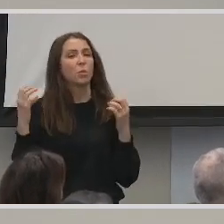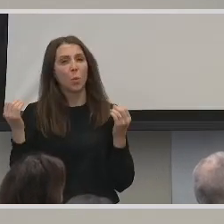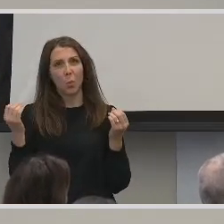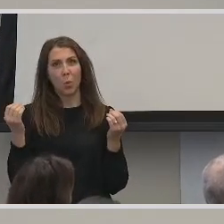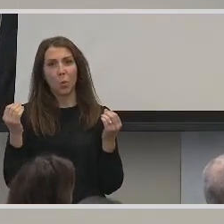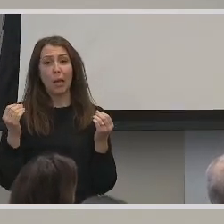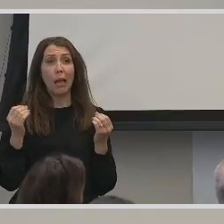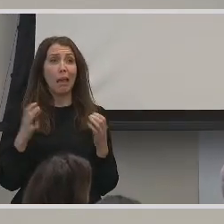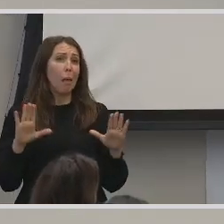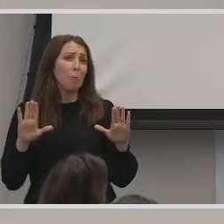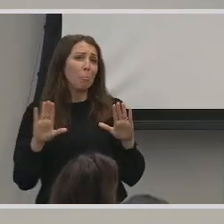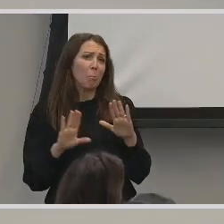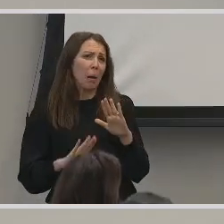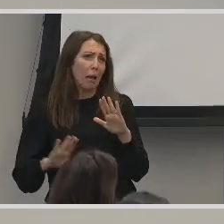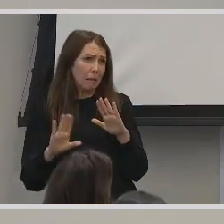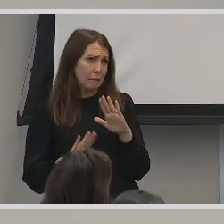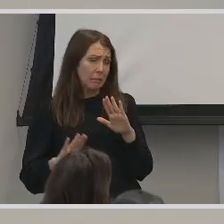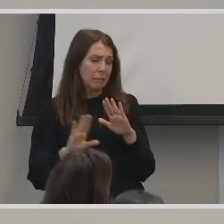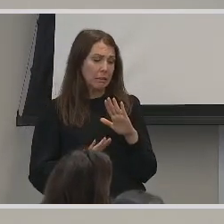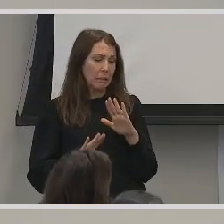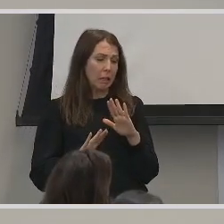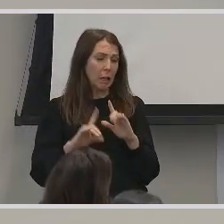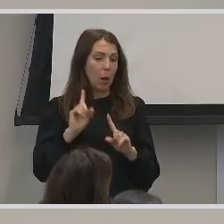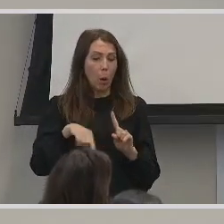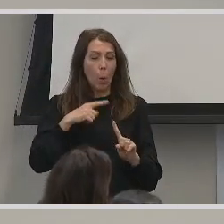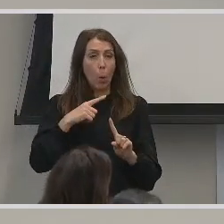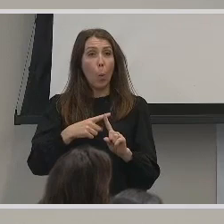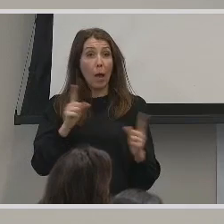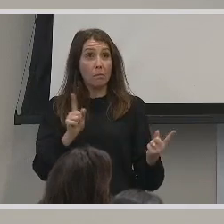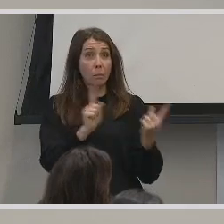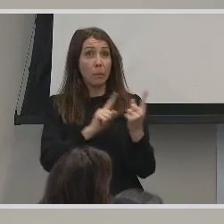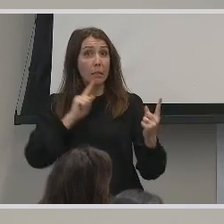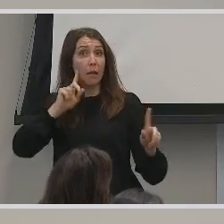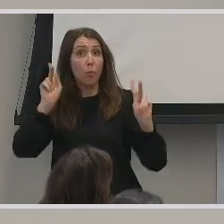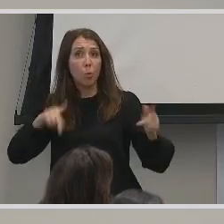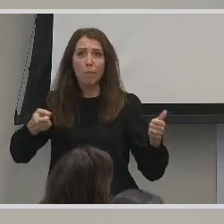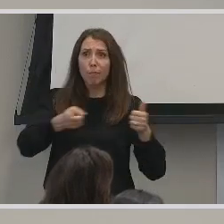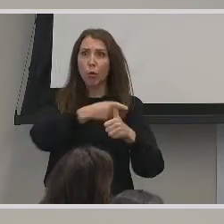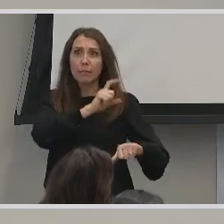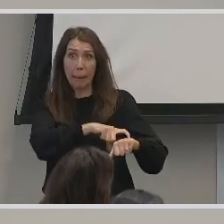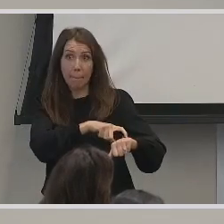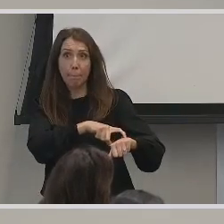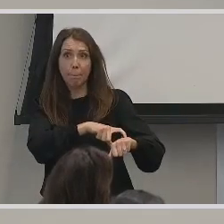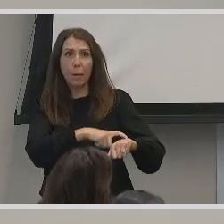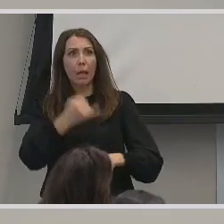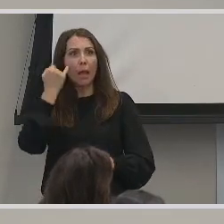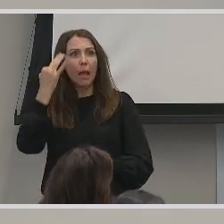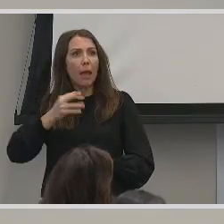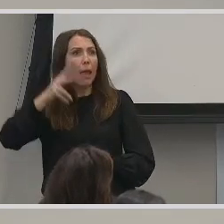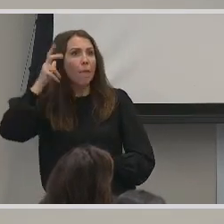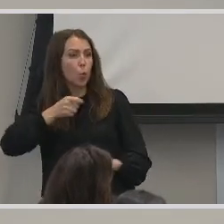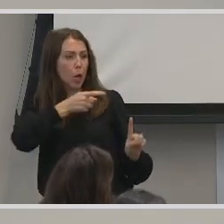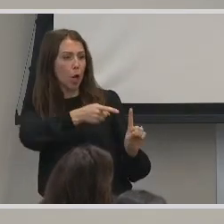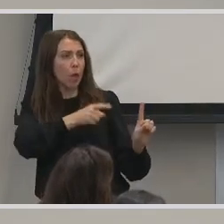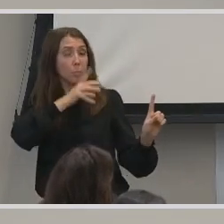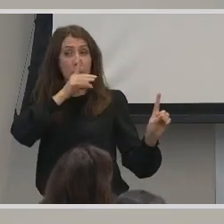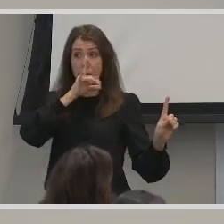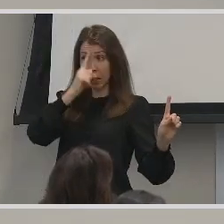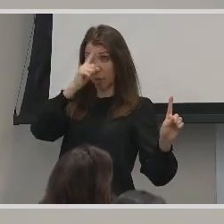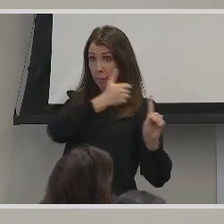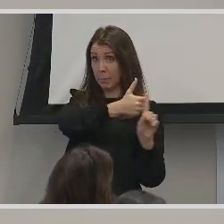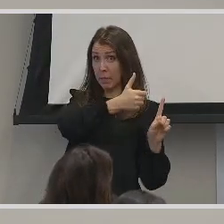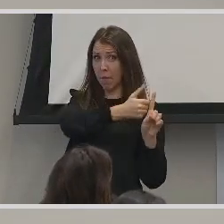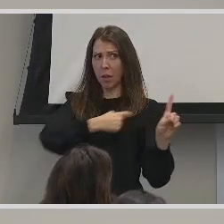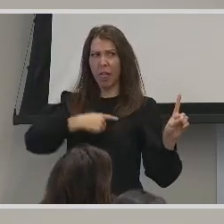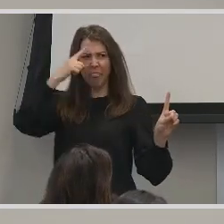So basically, when you meet a deaf person for the first time, if you hear them speak and you think they're